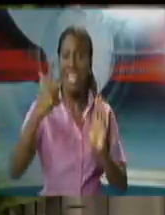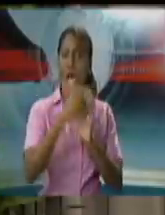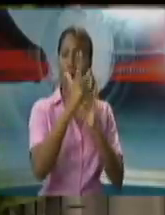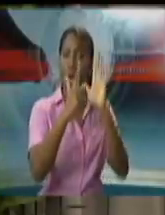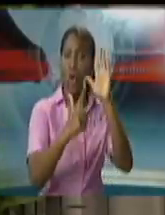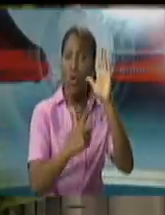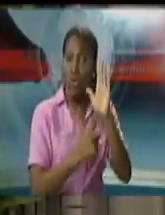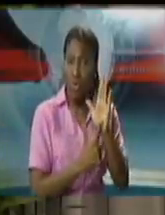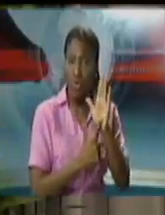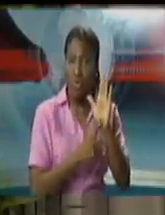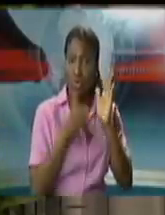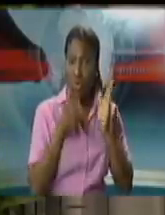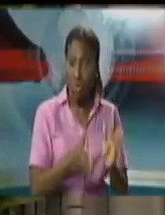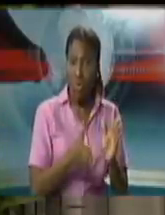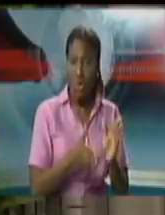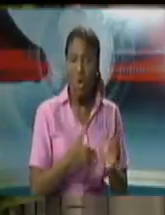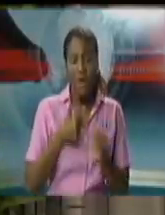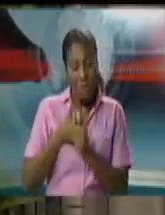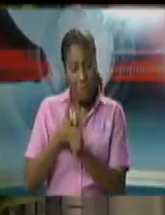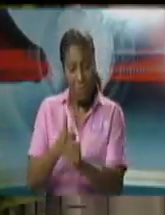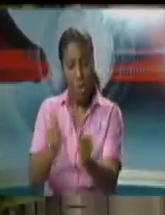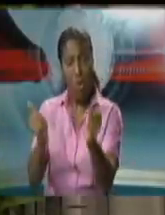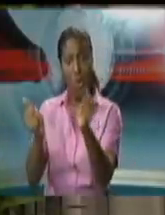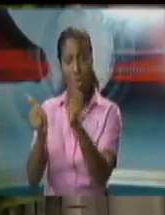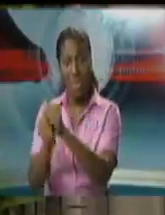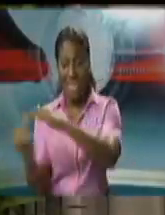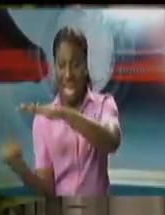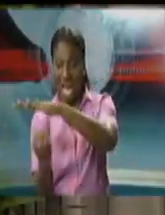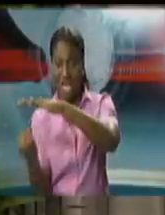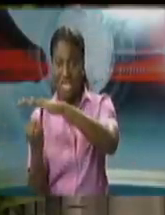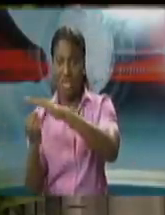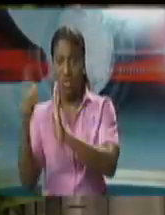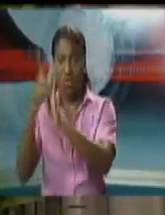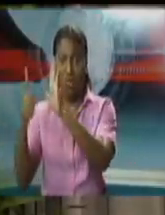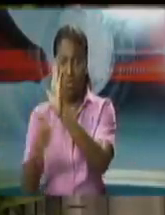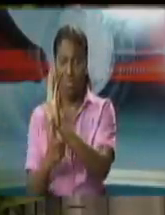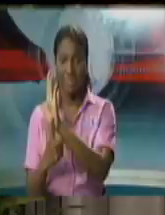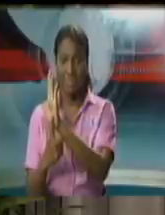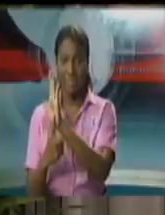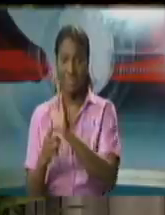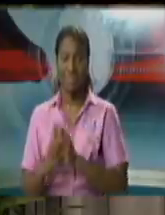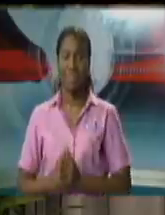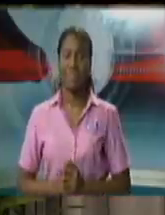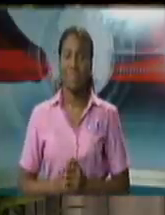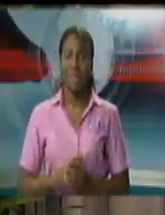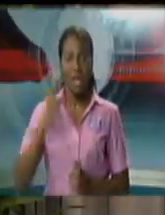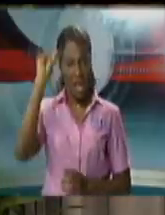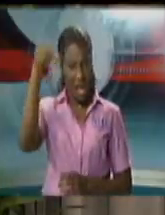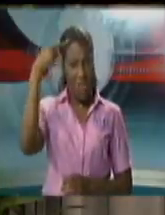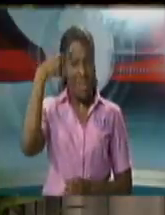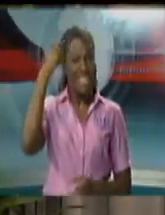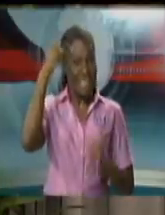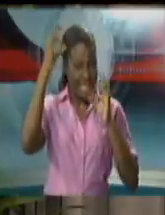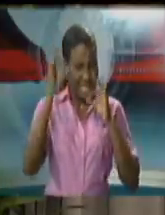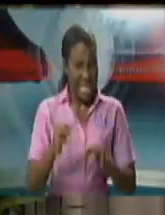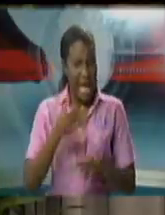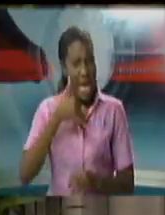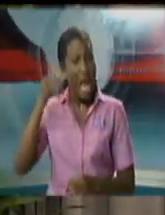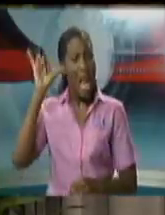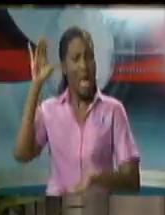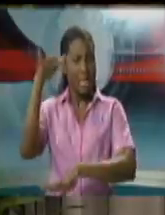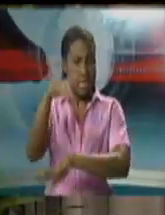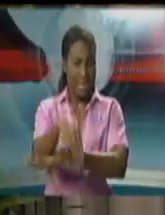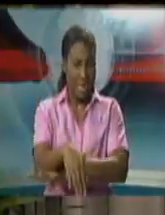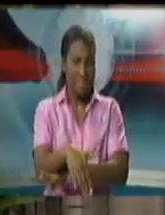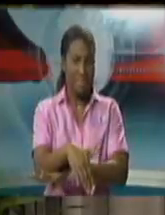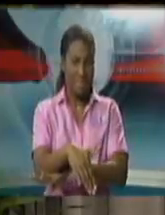alongside the Quarantine Act. I say that the government took this approach by way of cabinet decision last night, specifically